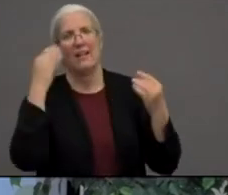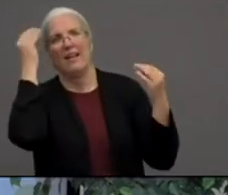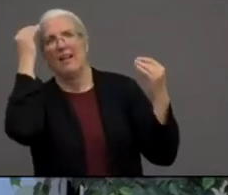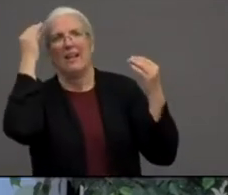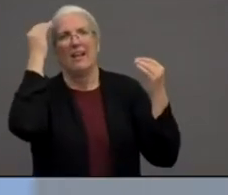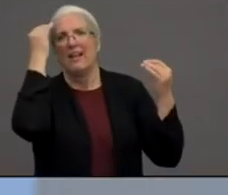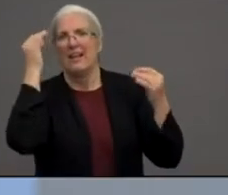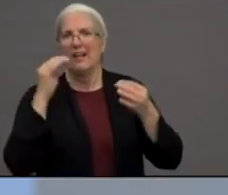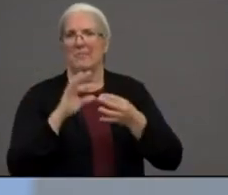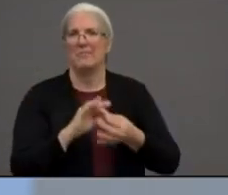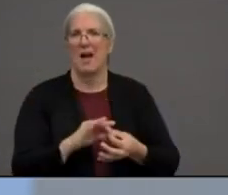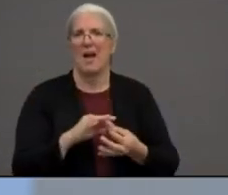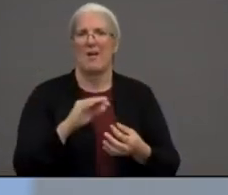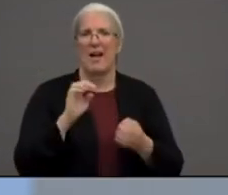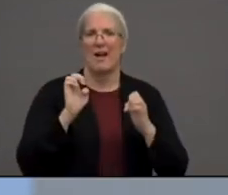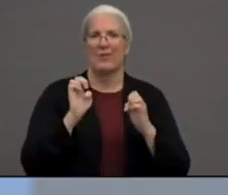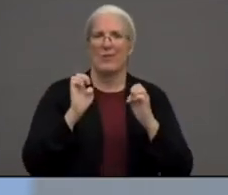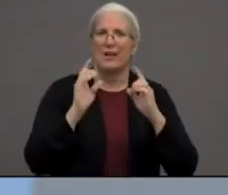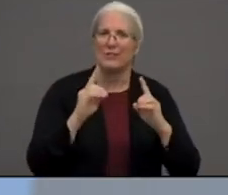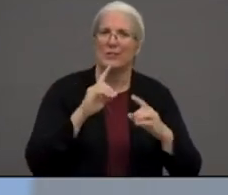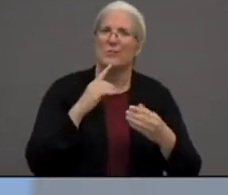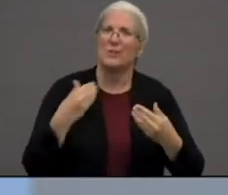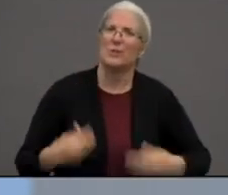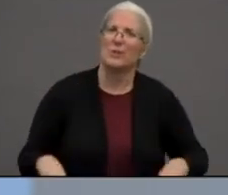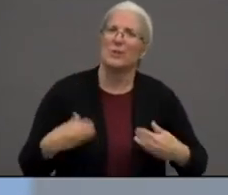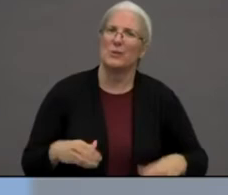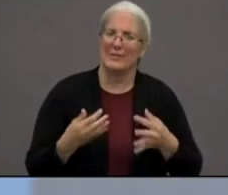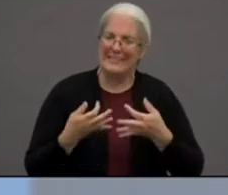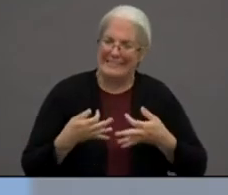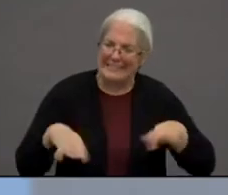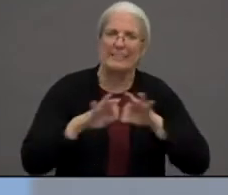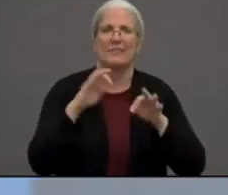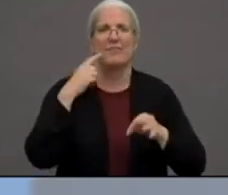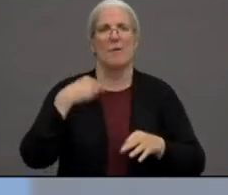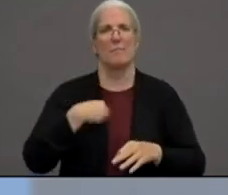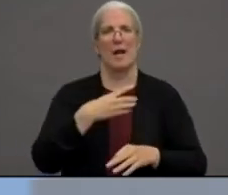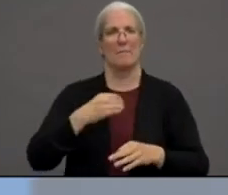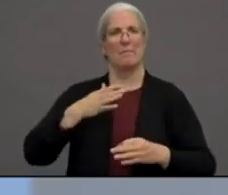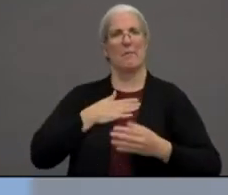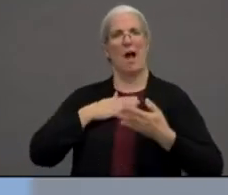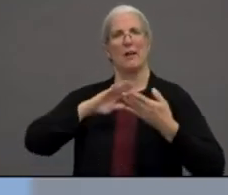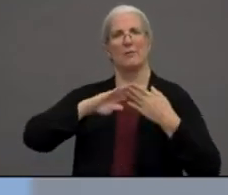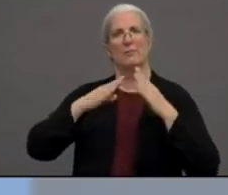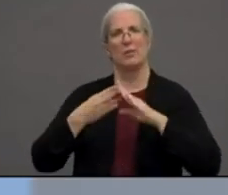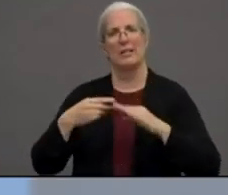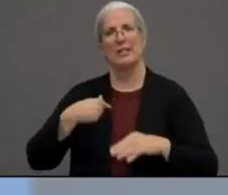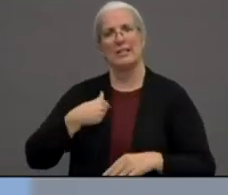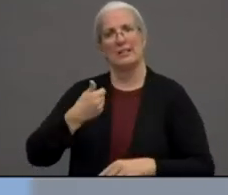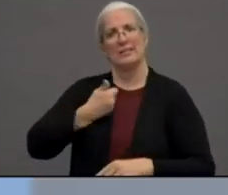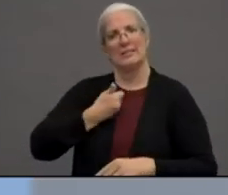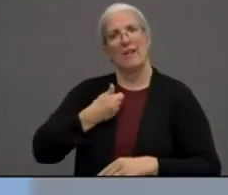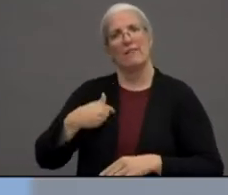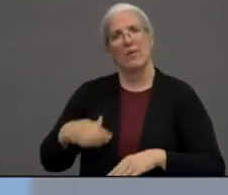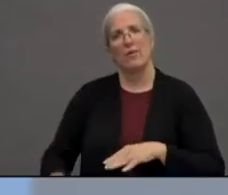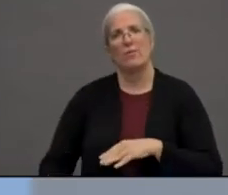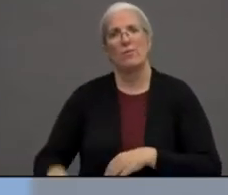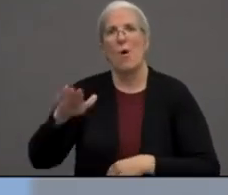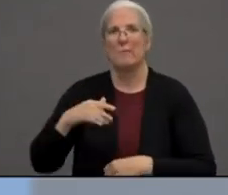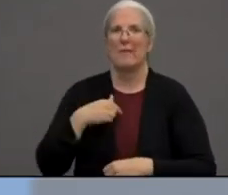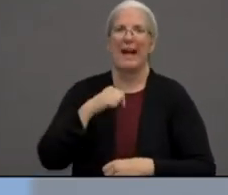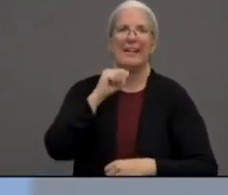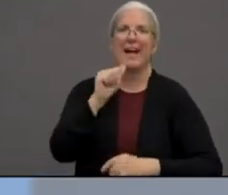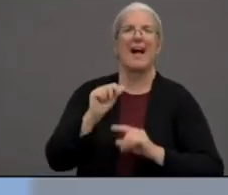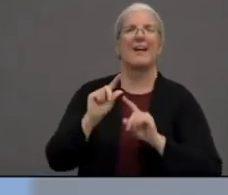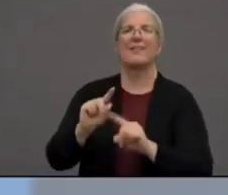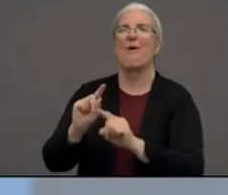myself and for my community. I didn't go to the best schools. I didn't have enough of the resources